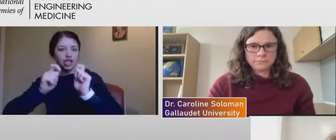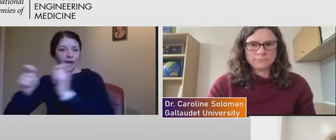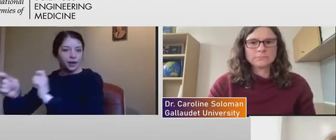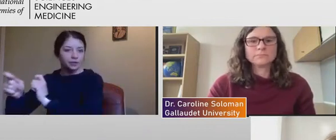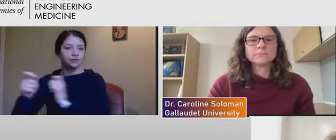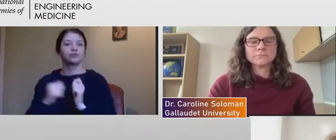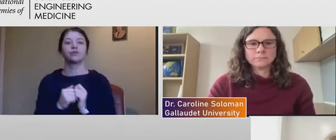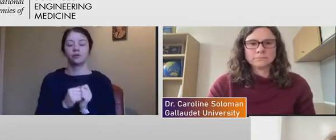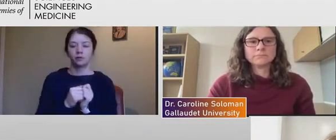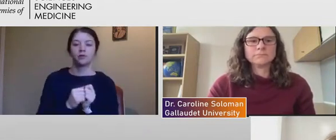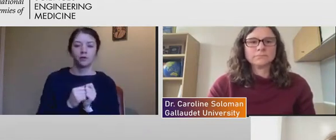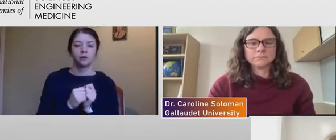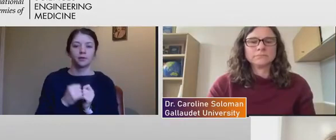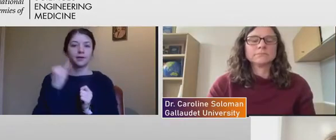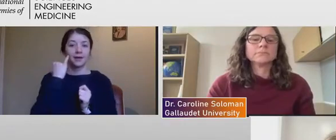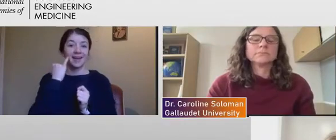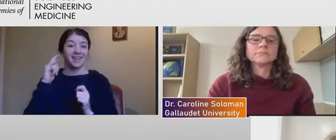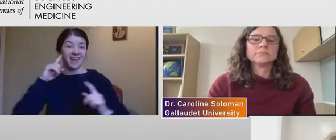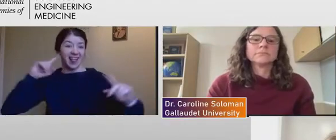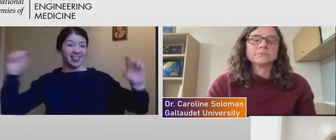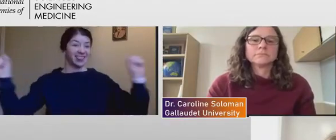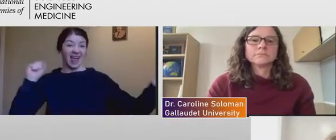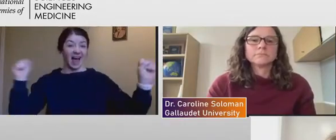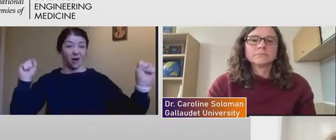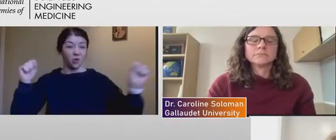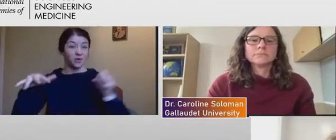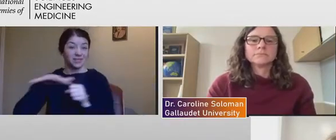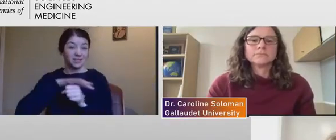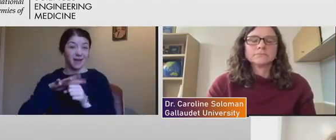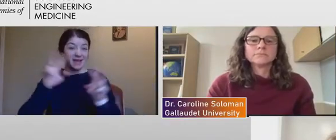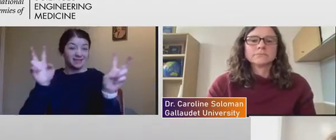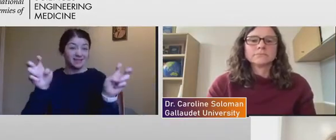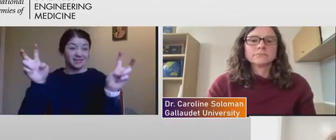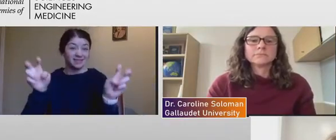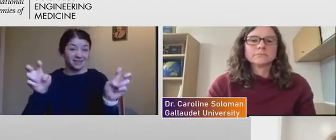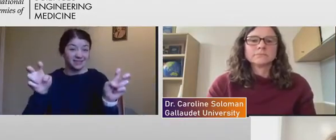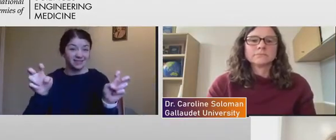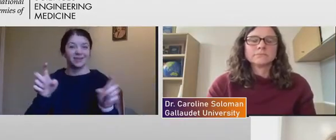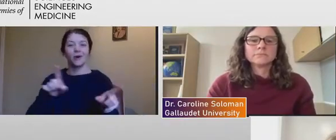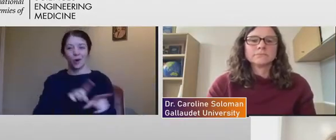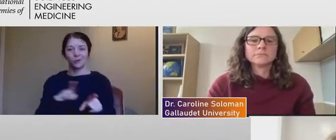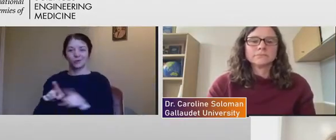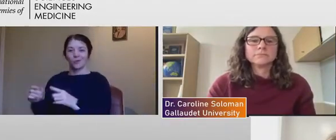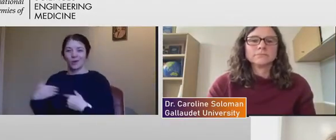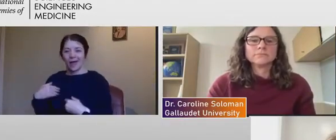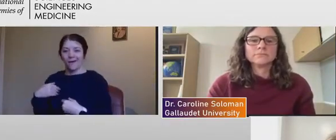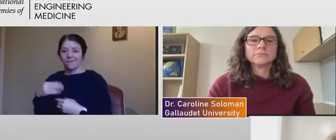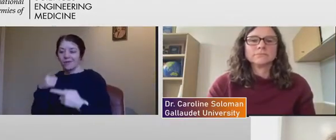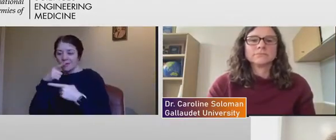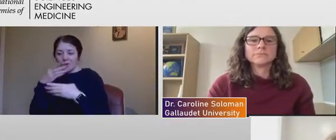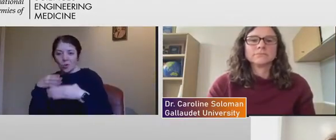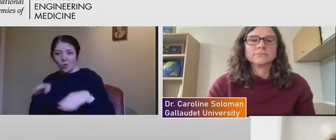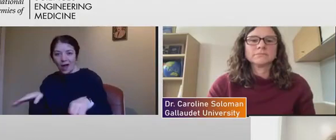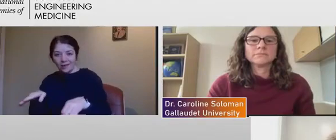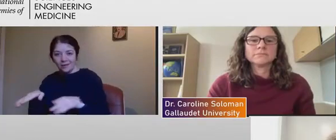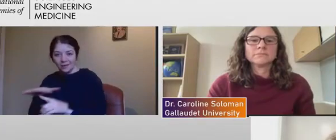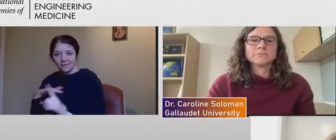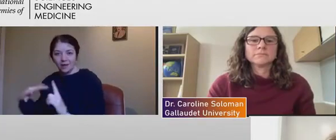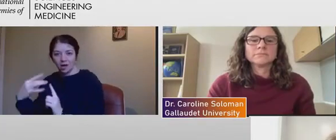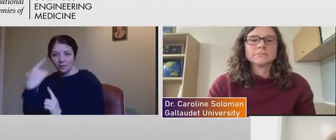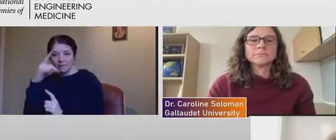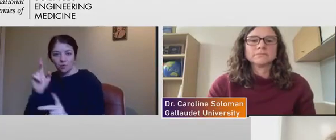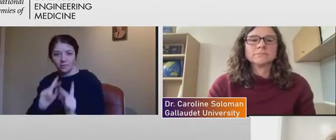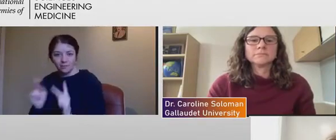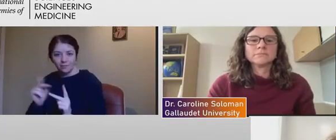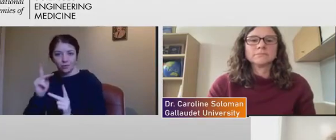You know, if there's loud spaces, making sure that there's also quiet environments for people who get distracted or